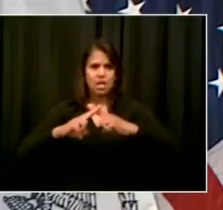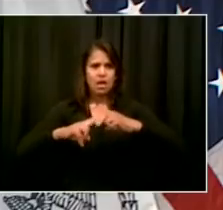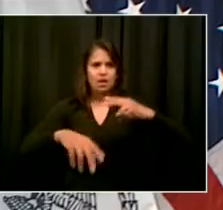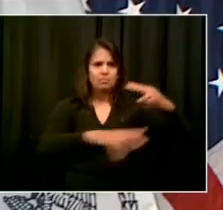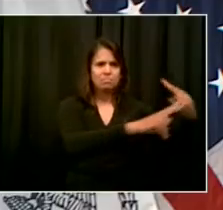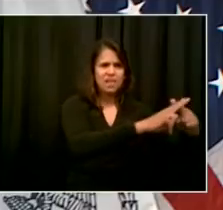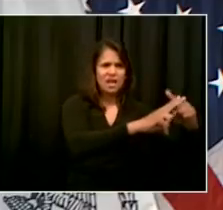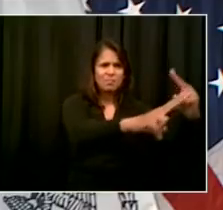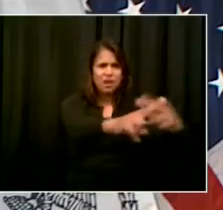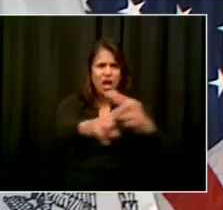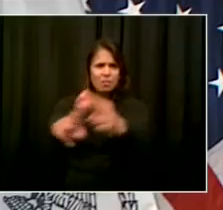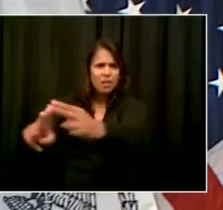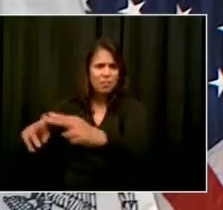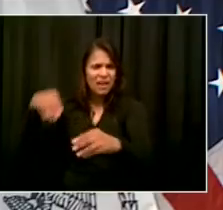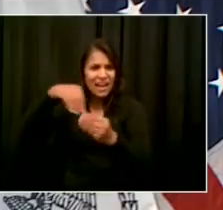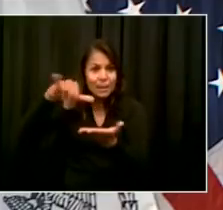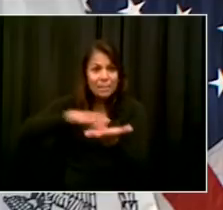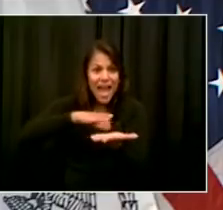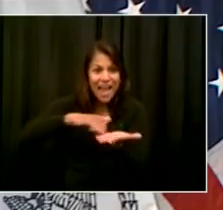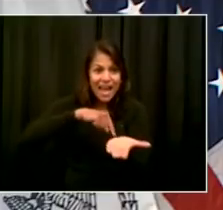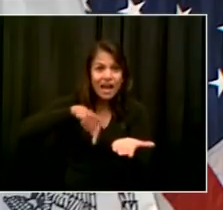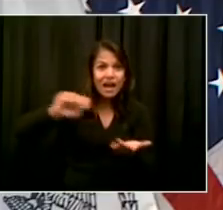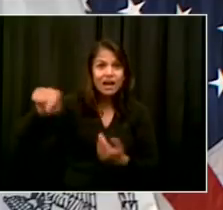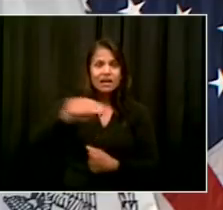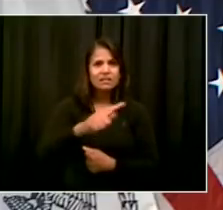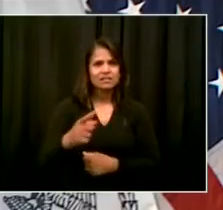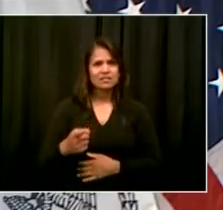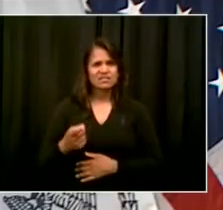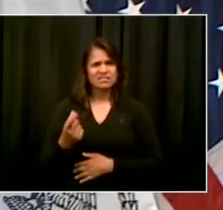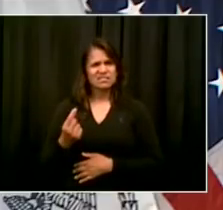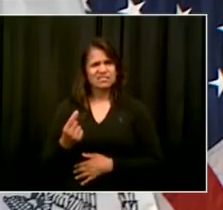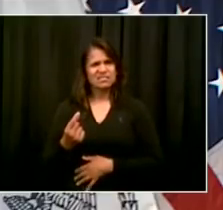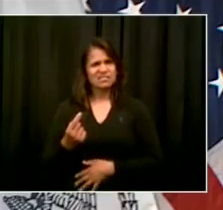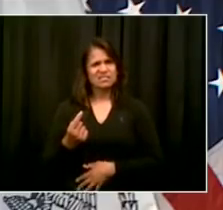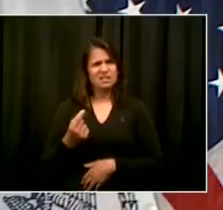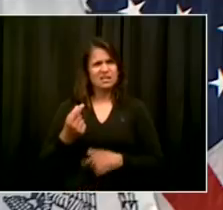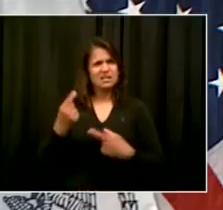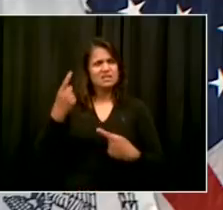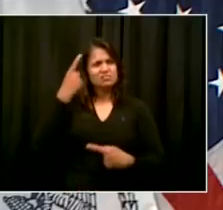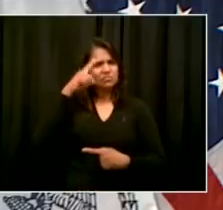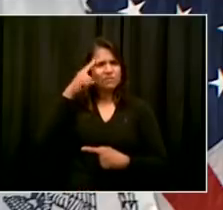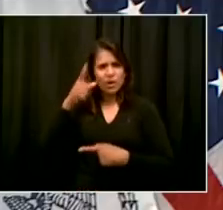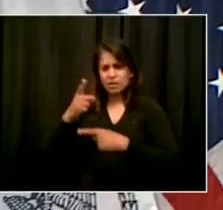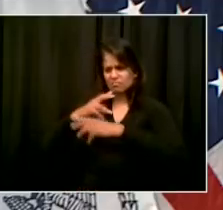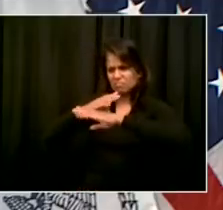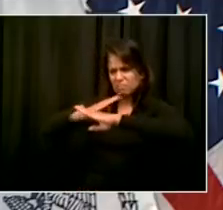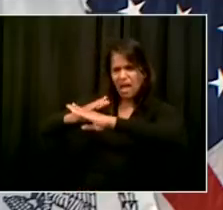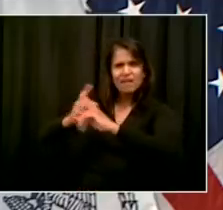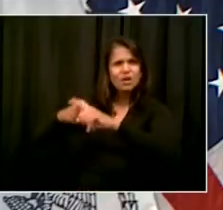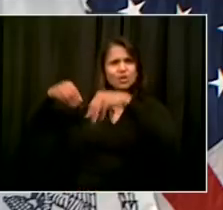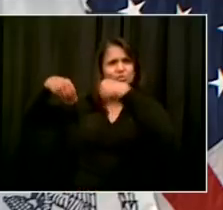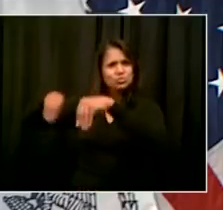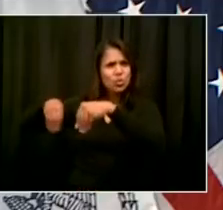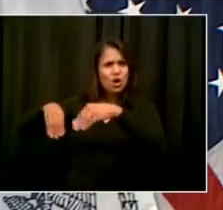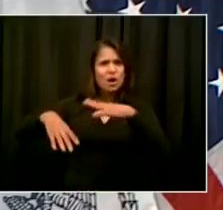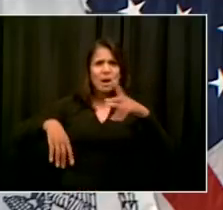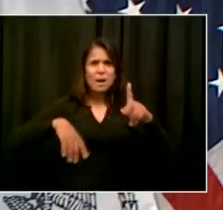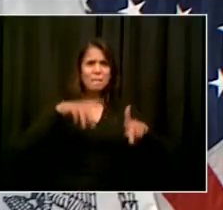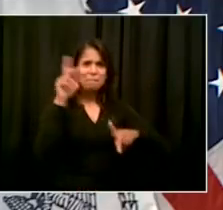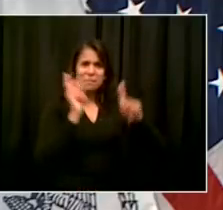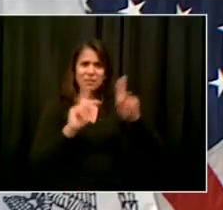And I know the community board, I believe, has asked for the block-long barricades to be removed.